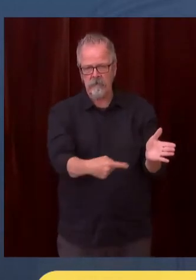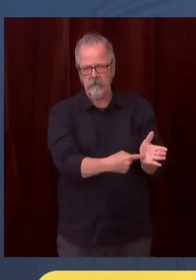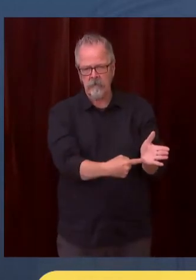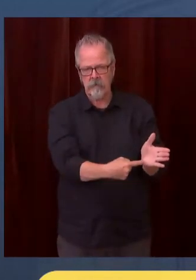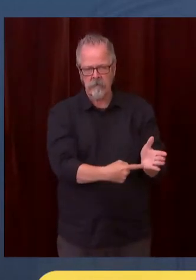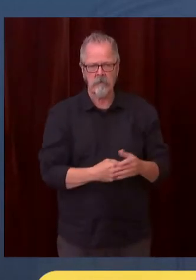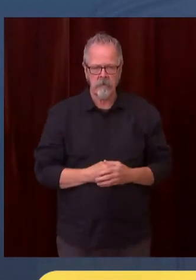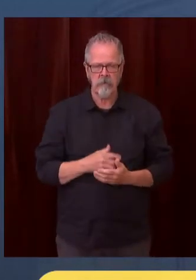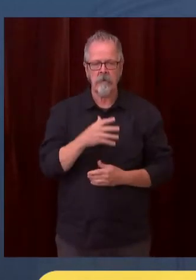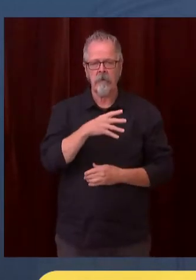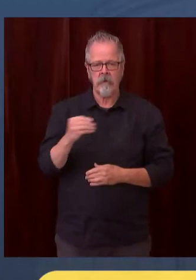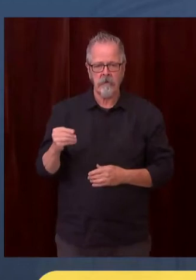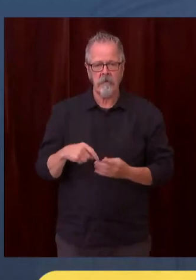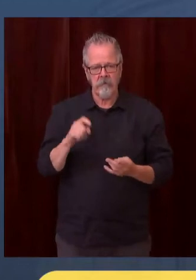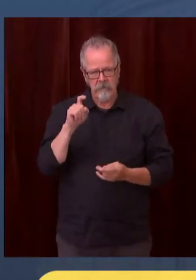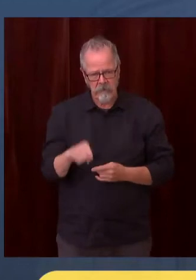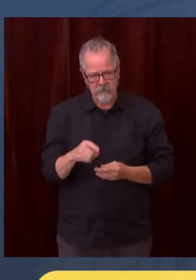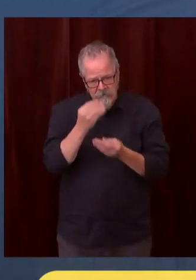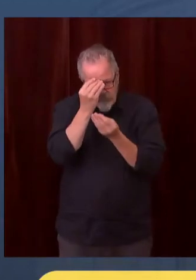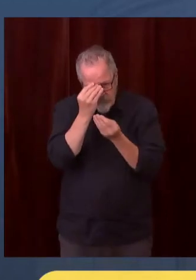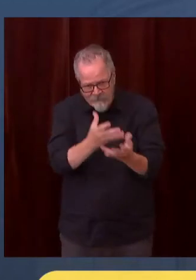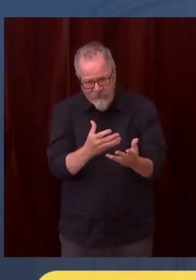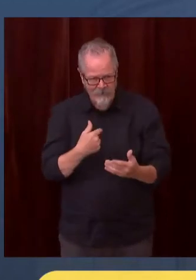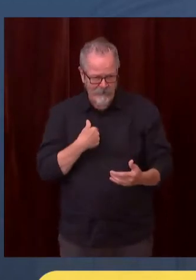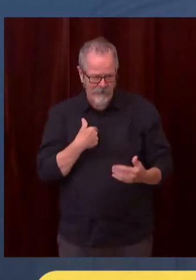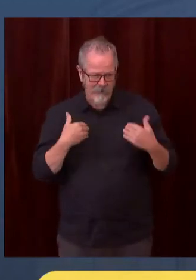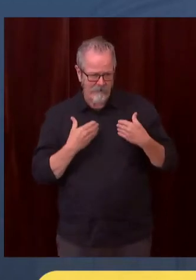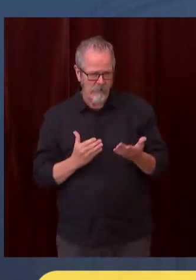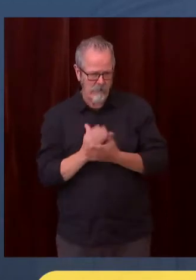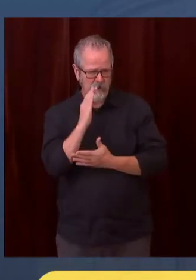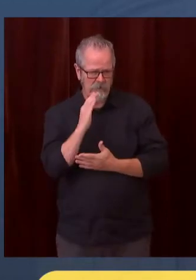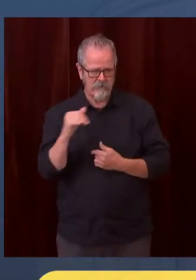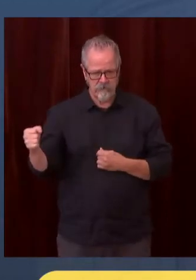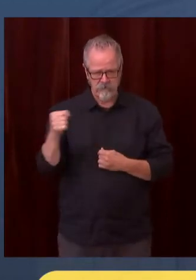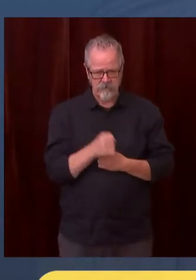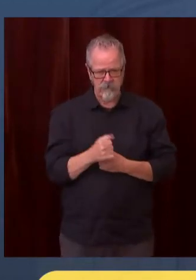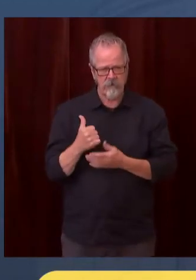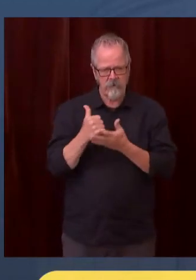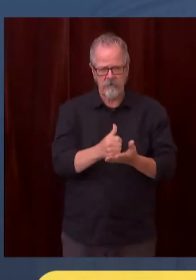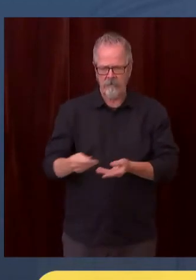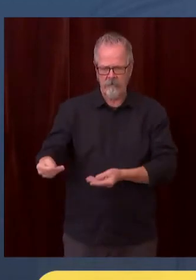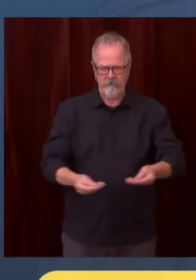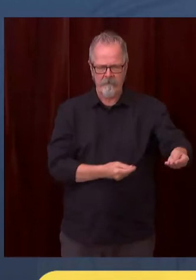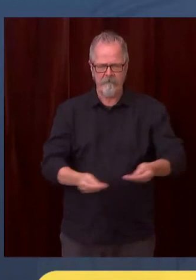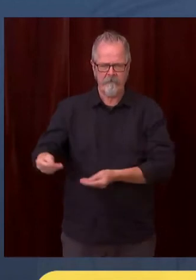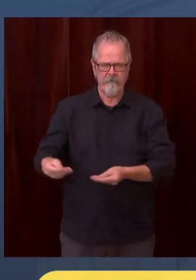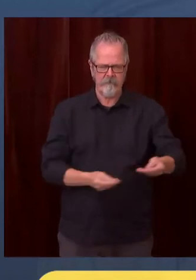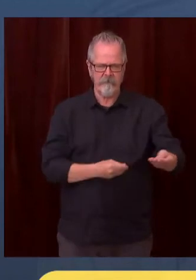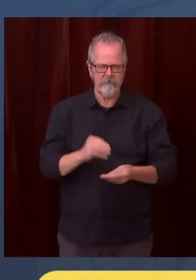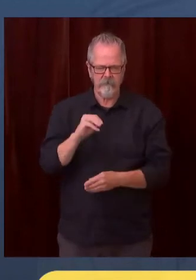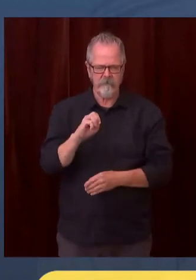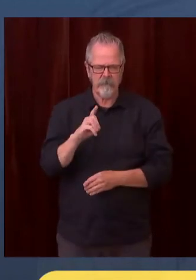possible, obviously. And we're helping local leaders where we can do that. We encourage our local